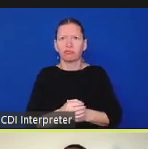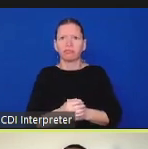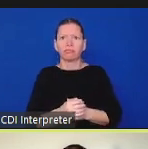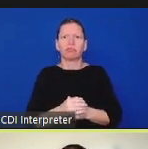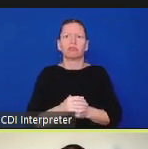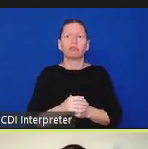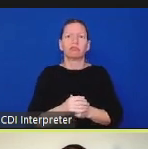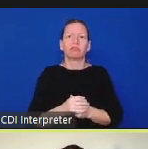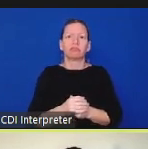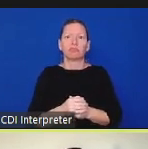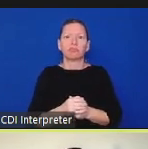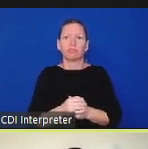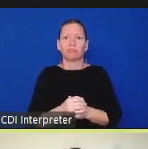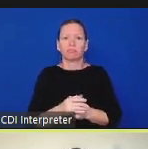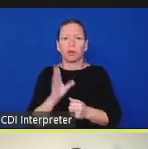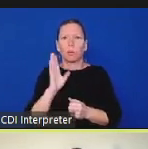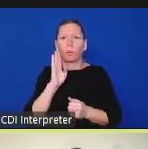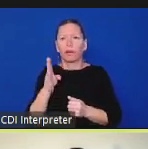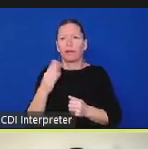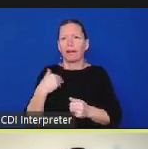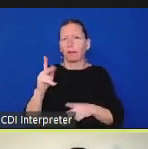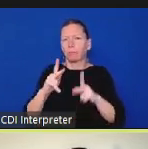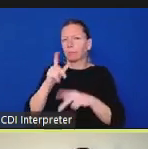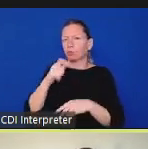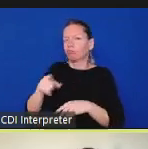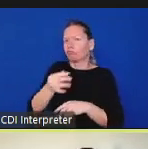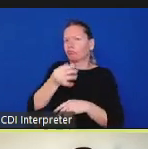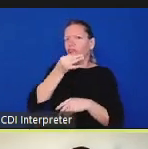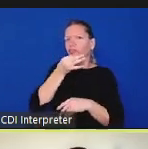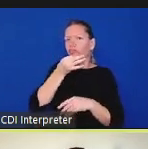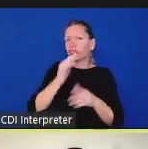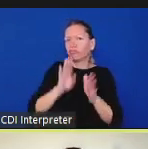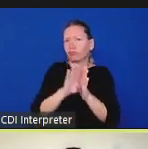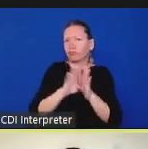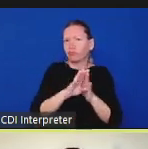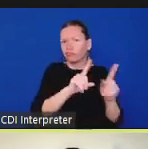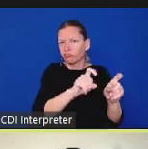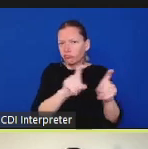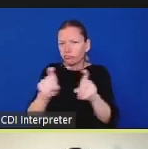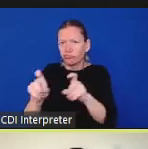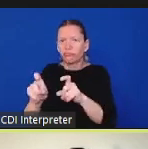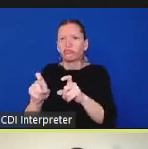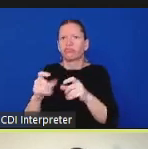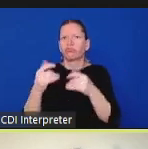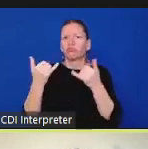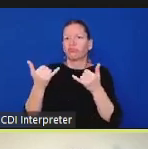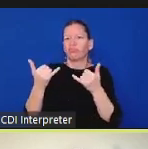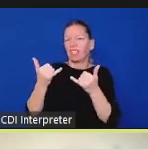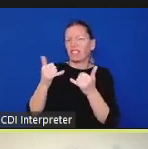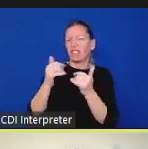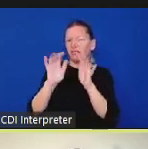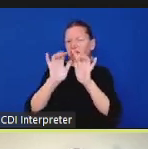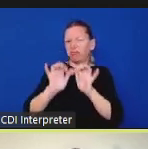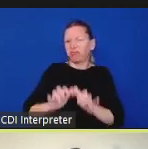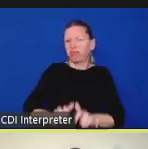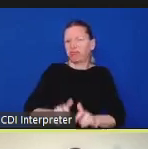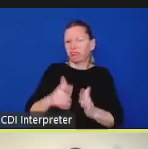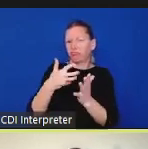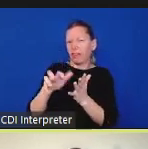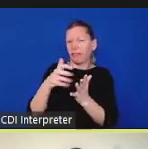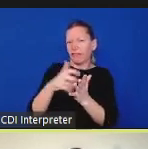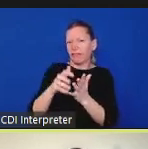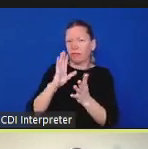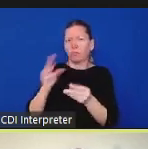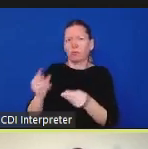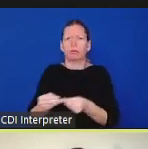that it that is being drafted it will go through the ab 1185 working group which is the entity that